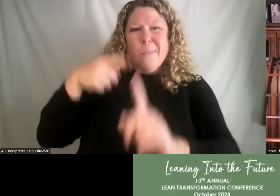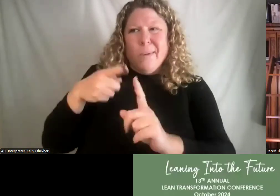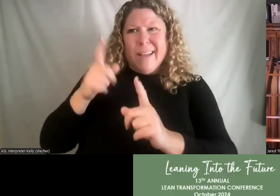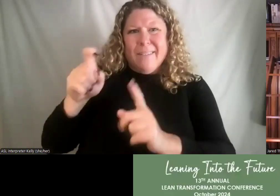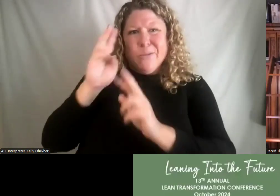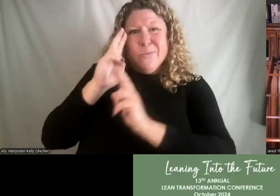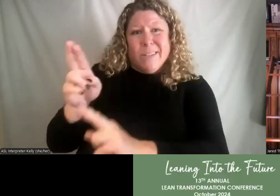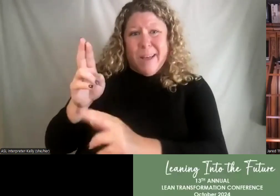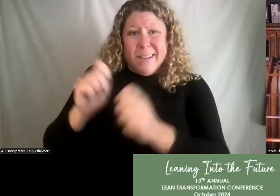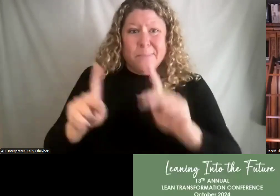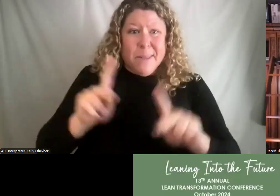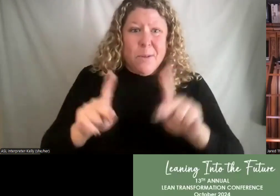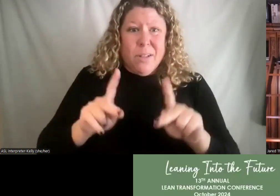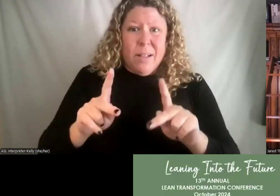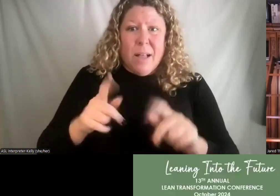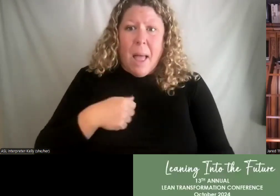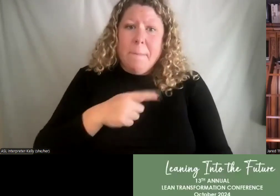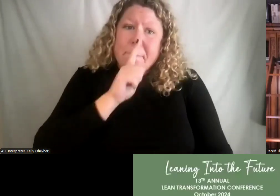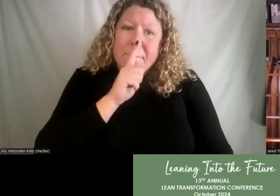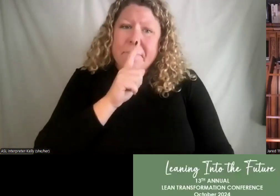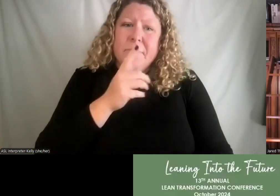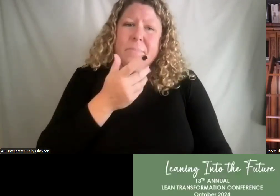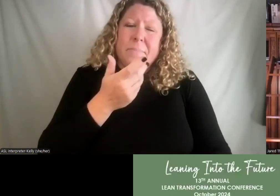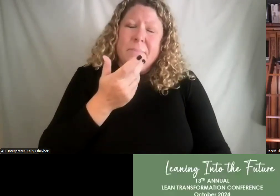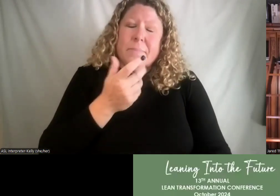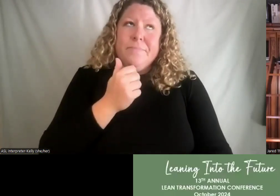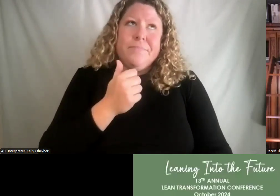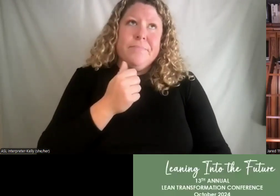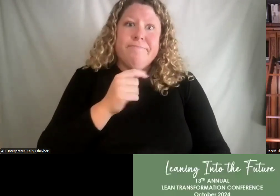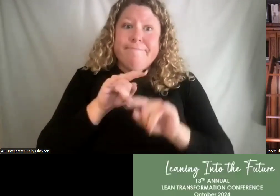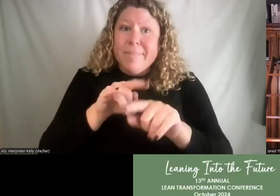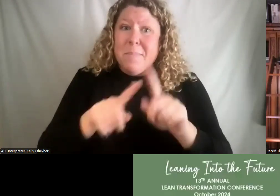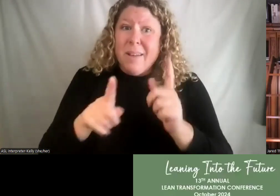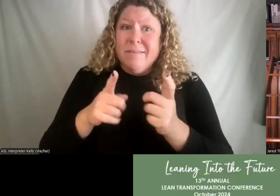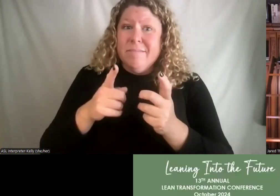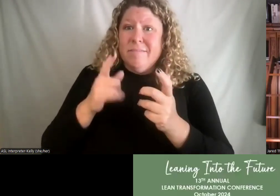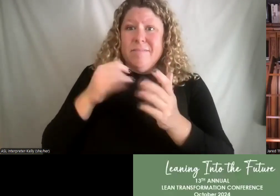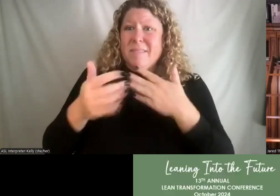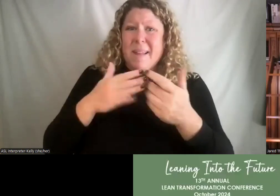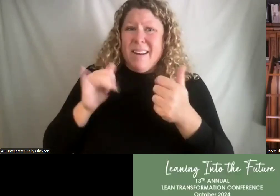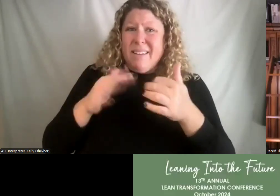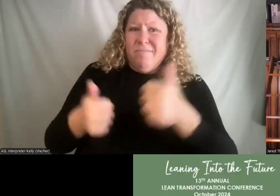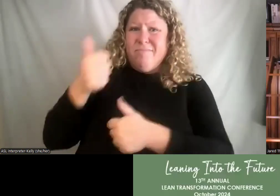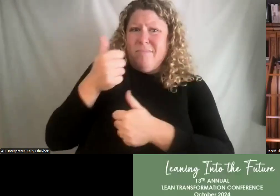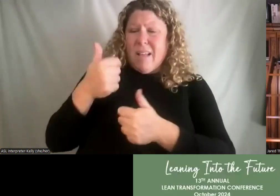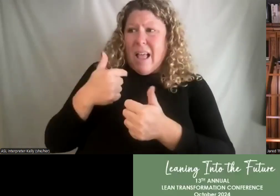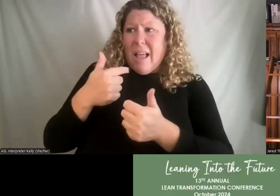So, you know, not coming down on you, but there is the opportunity to learn and to grow from individuals.